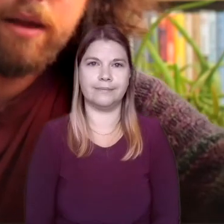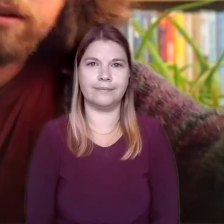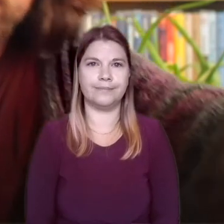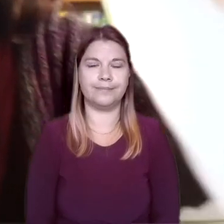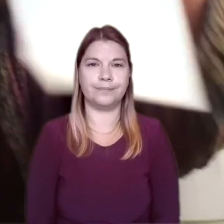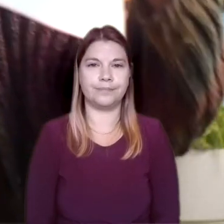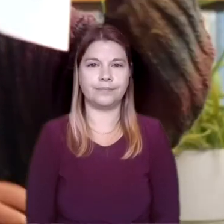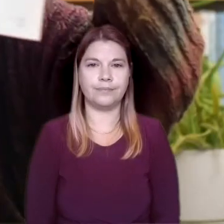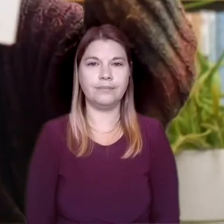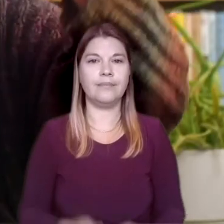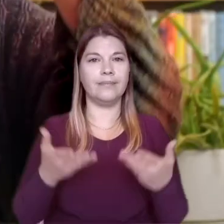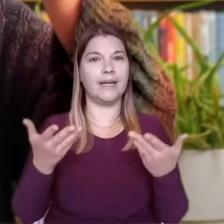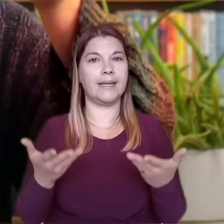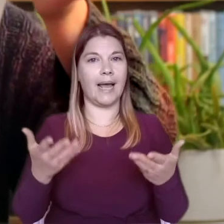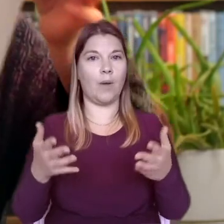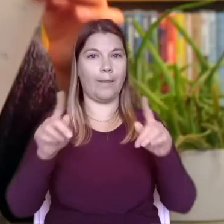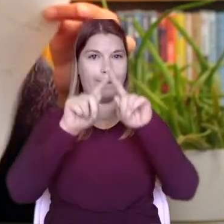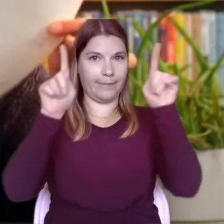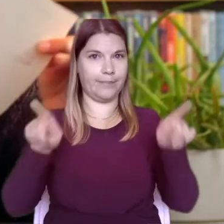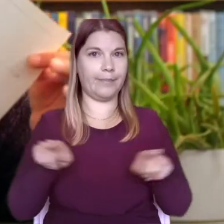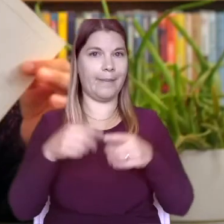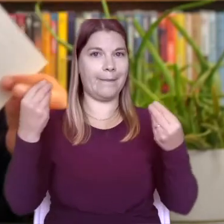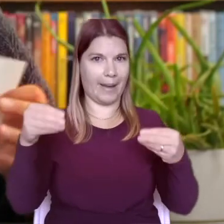I'm now going to scrunch up a ball of paper